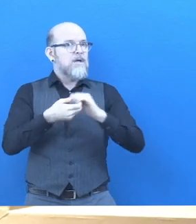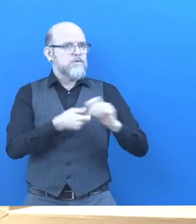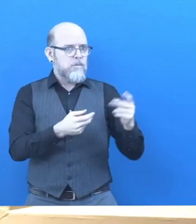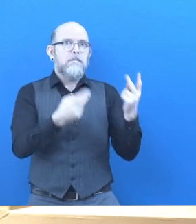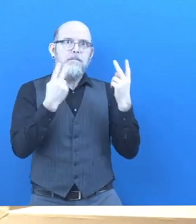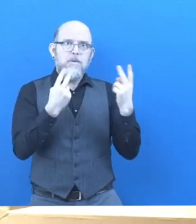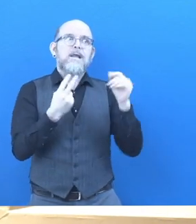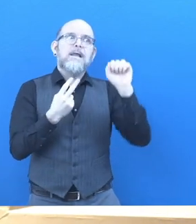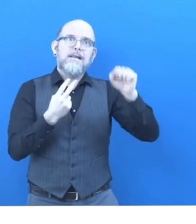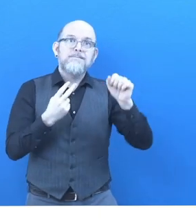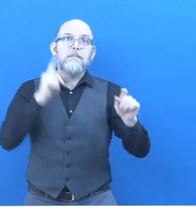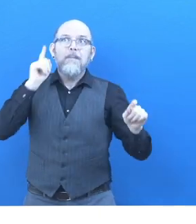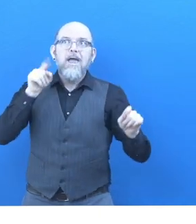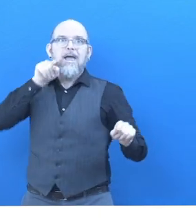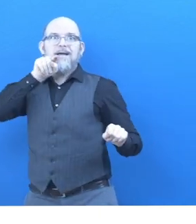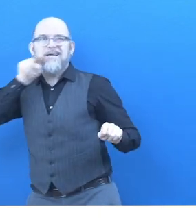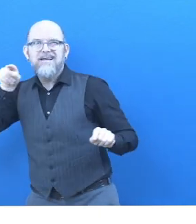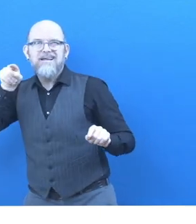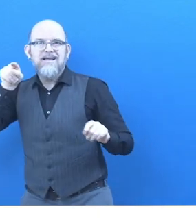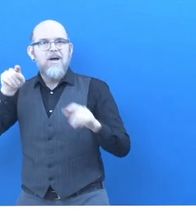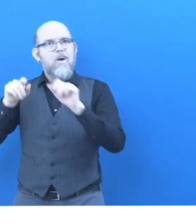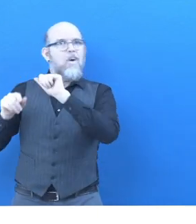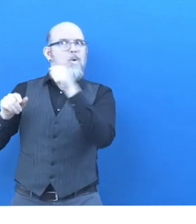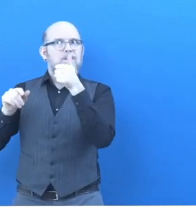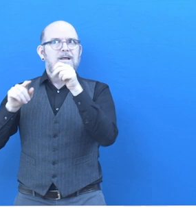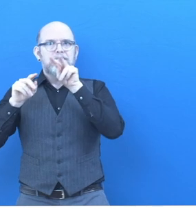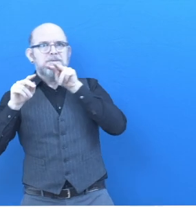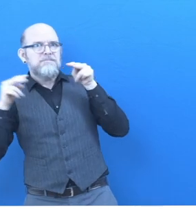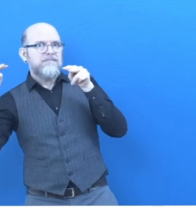different way to approach it. What is next for BBDN?